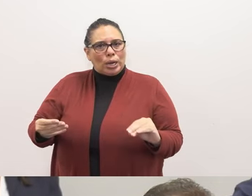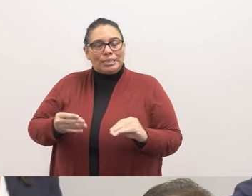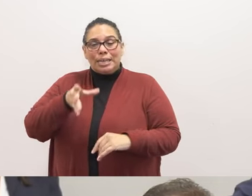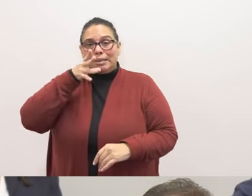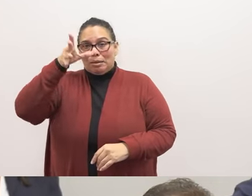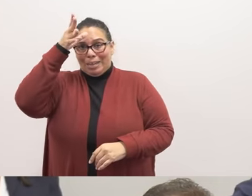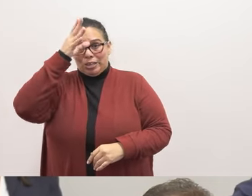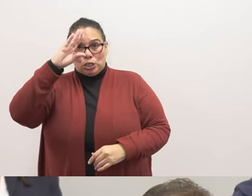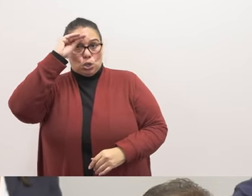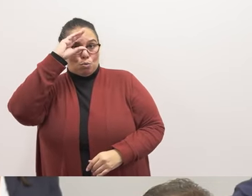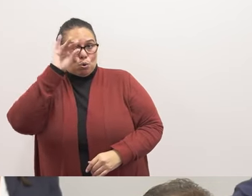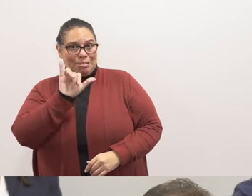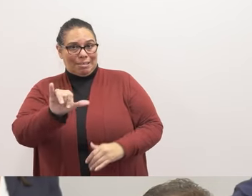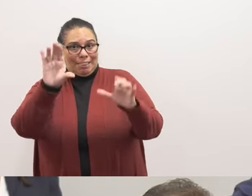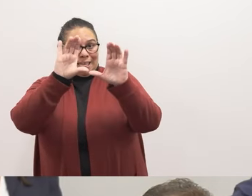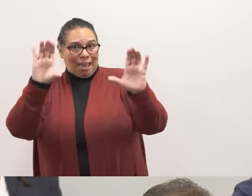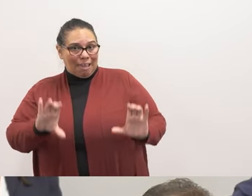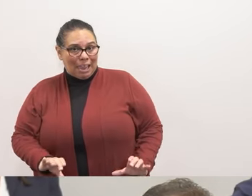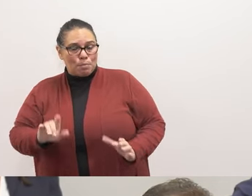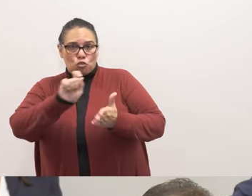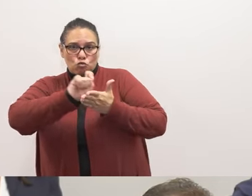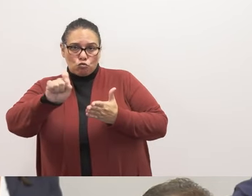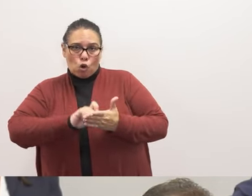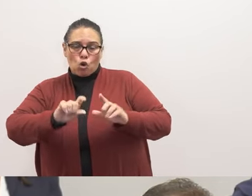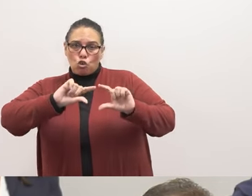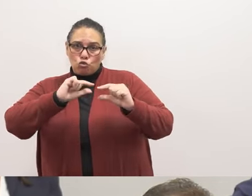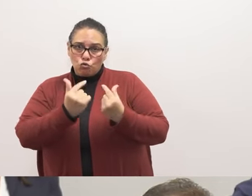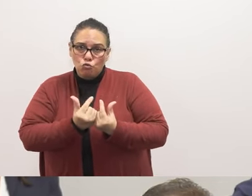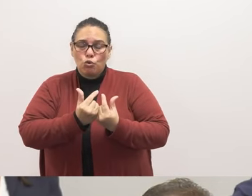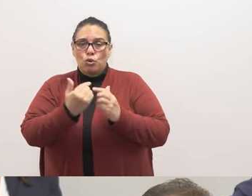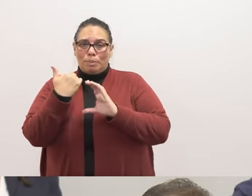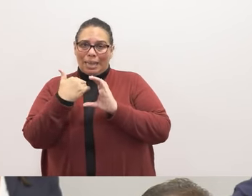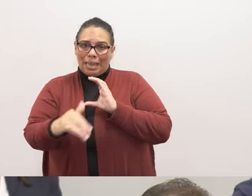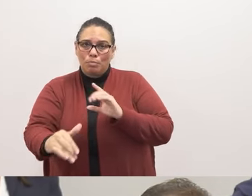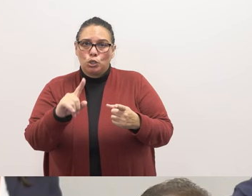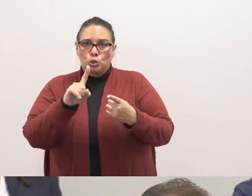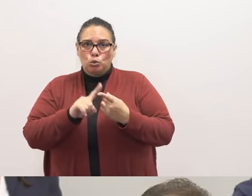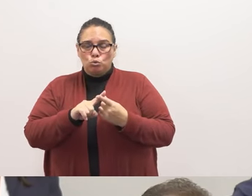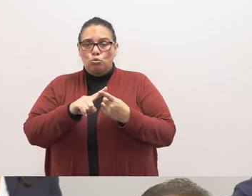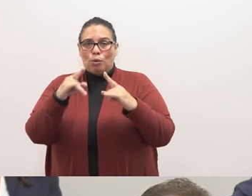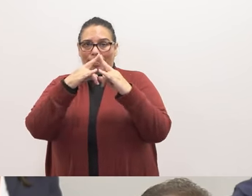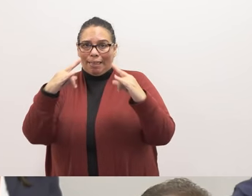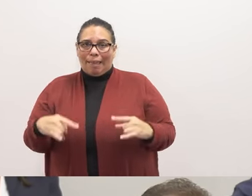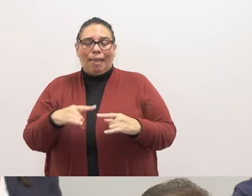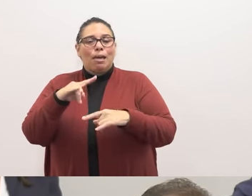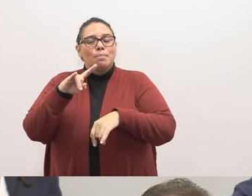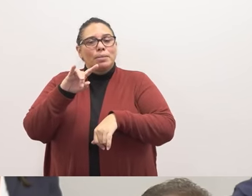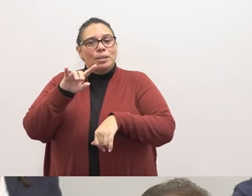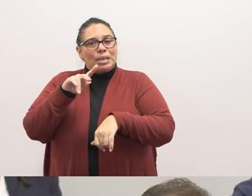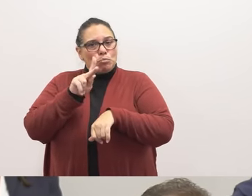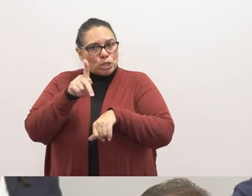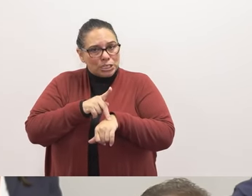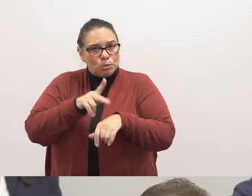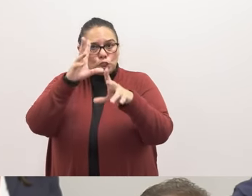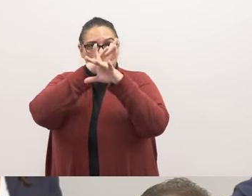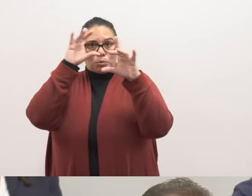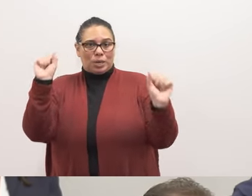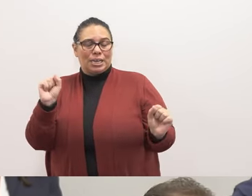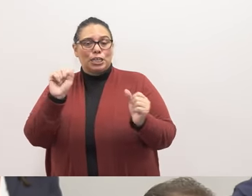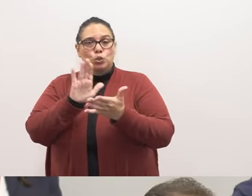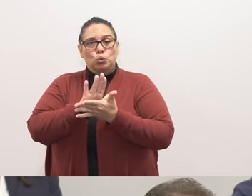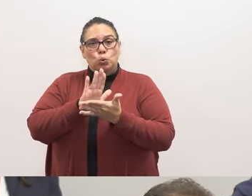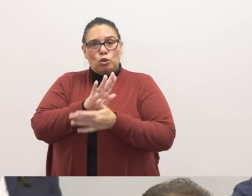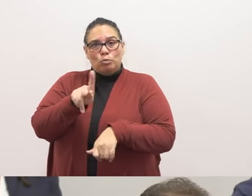parents of the boys in that cabin wrote a group email to the camp principal, our superintendent, and the school principal